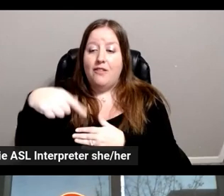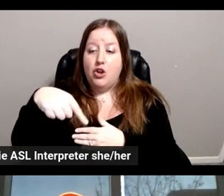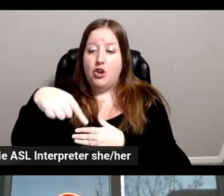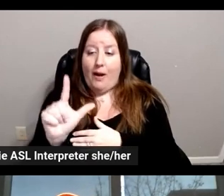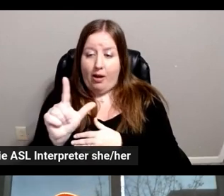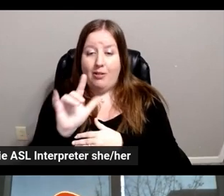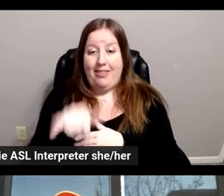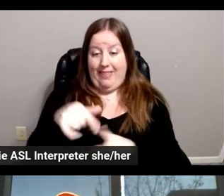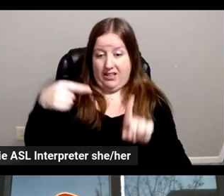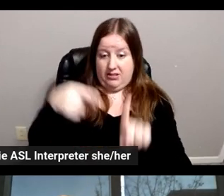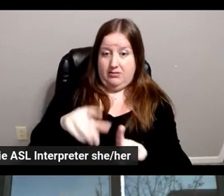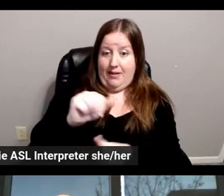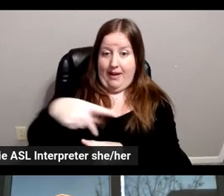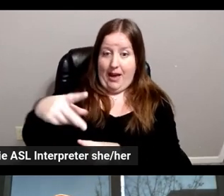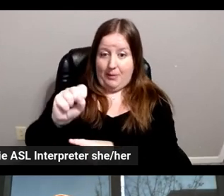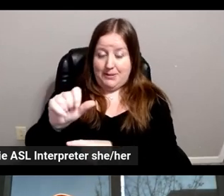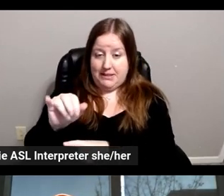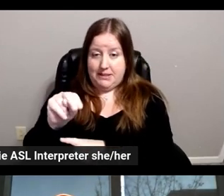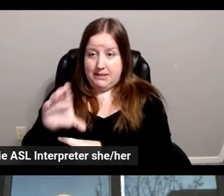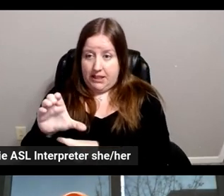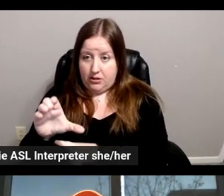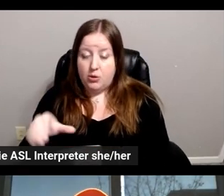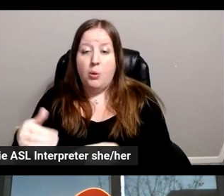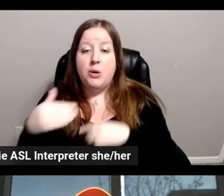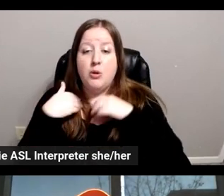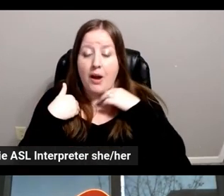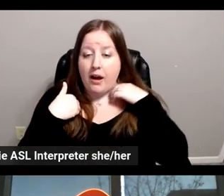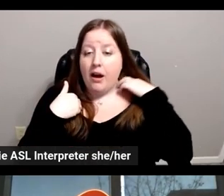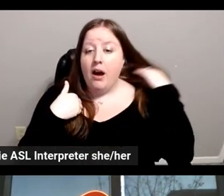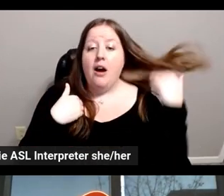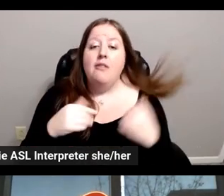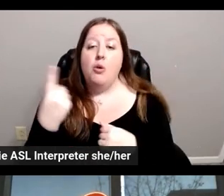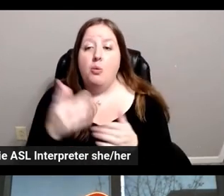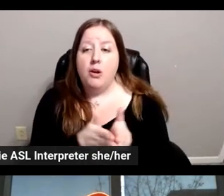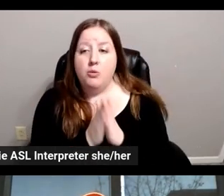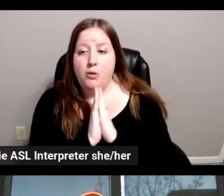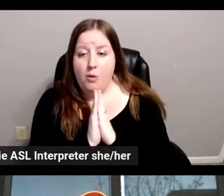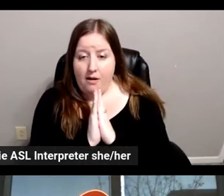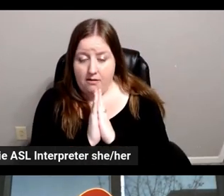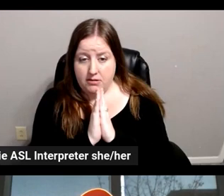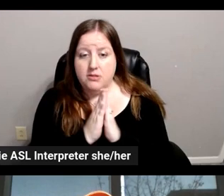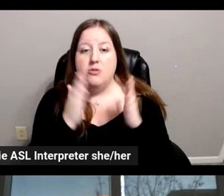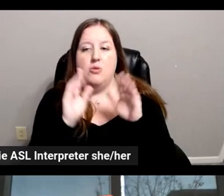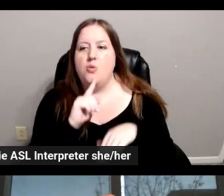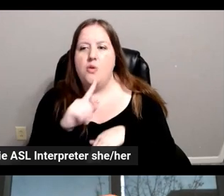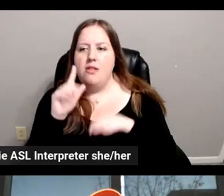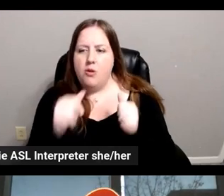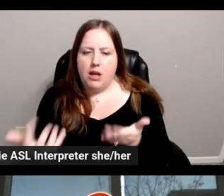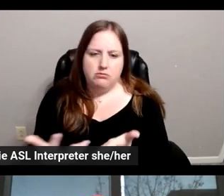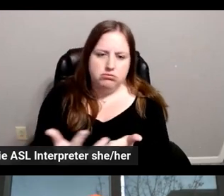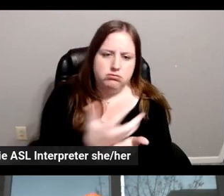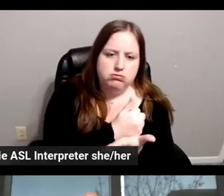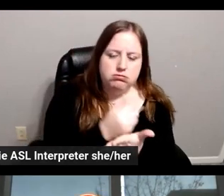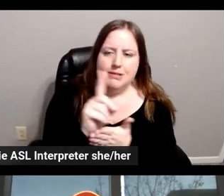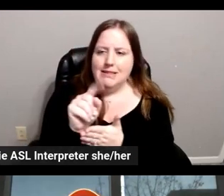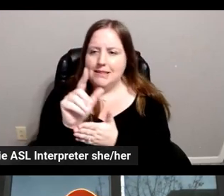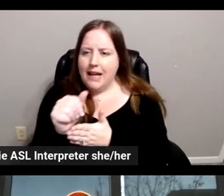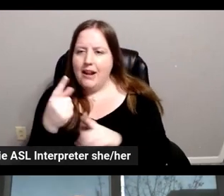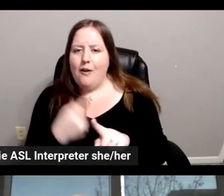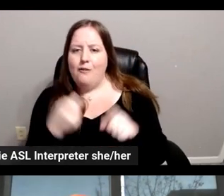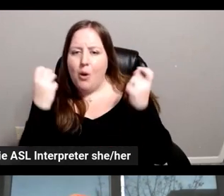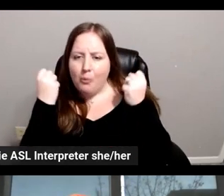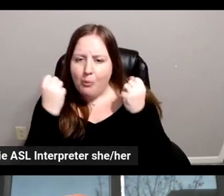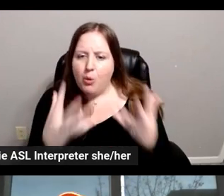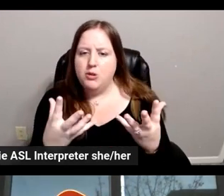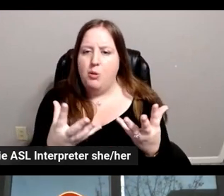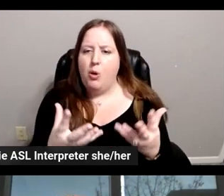AppSync, at the end of the day, what you have is that with just one request, you can really collect data from multiple data sources in